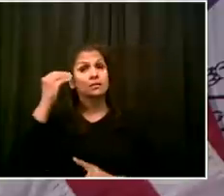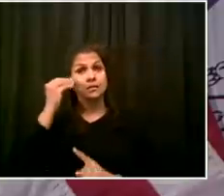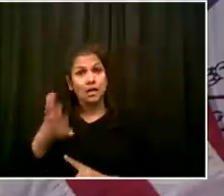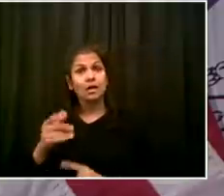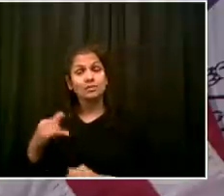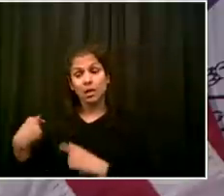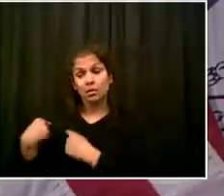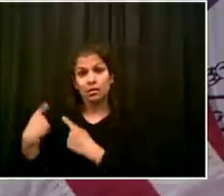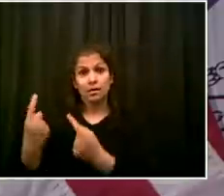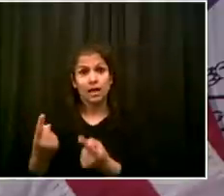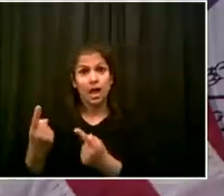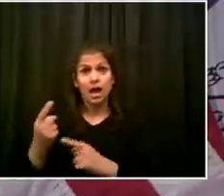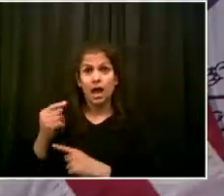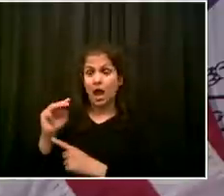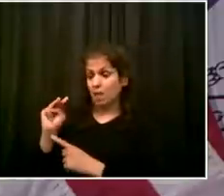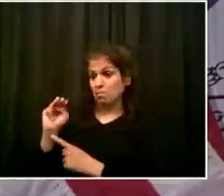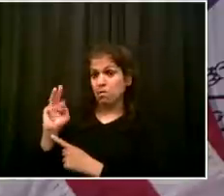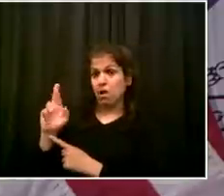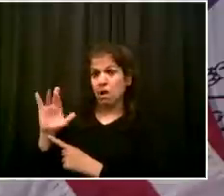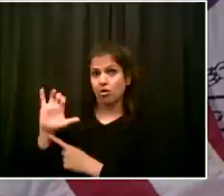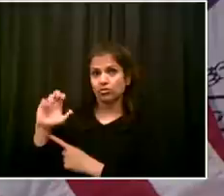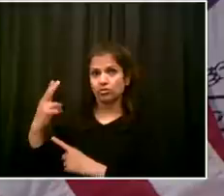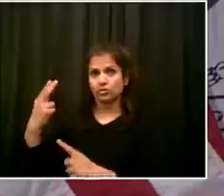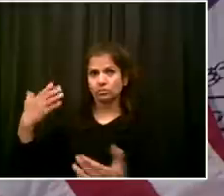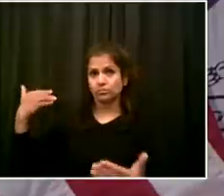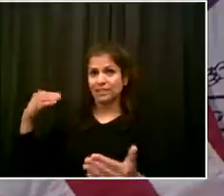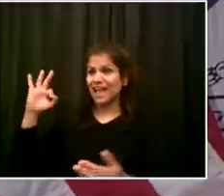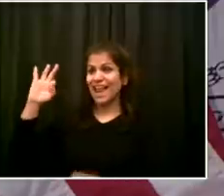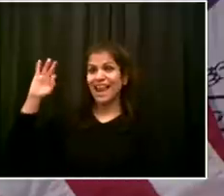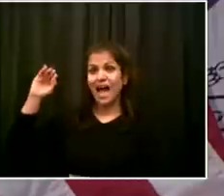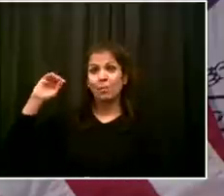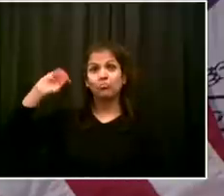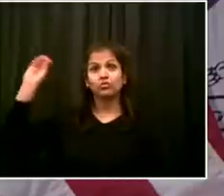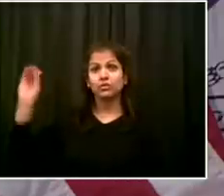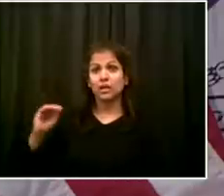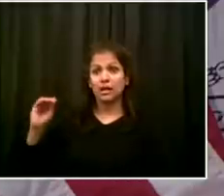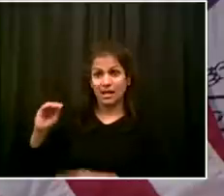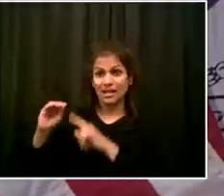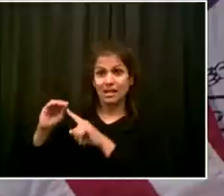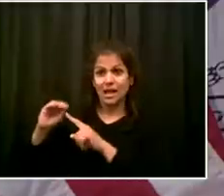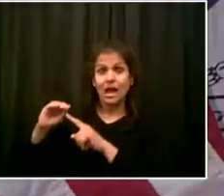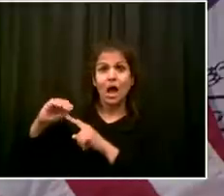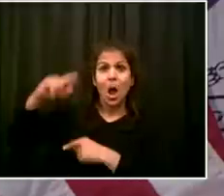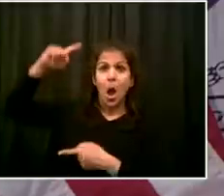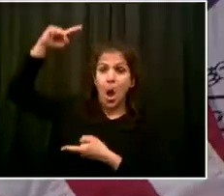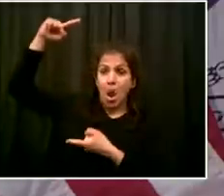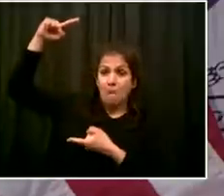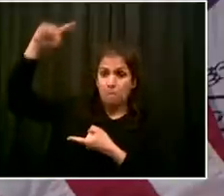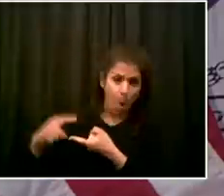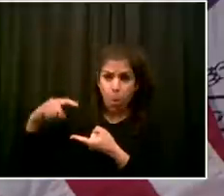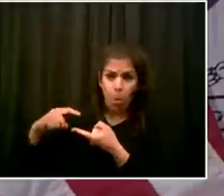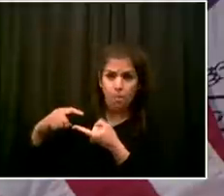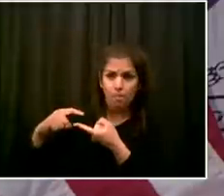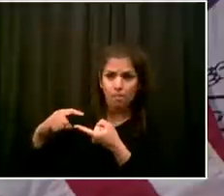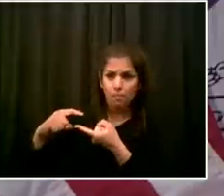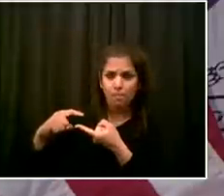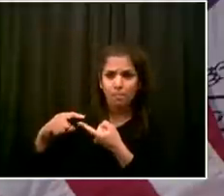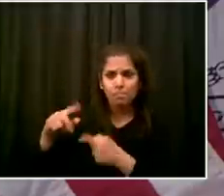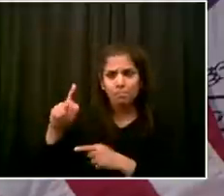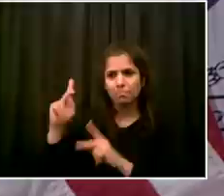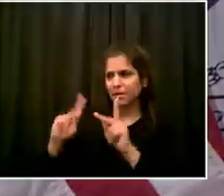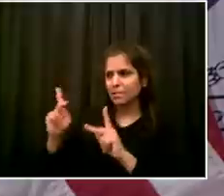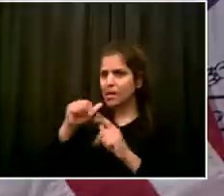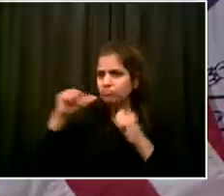600. That's not a massive change, but it's enough change to make sure that there's more service and more